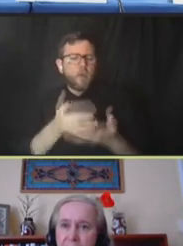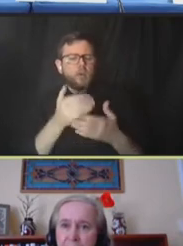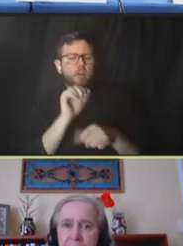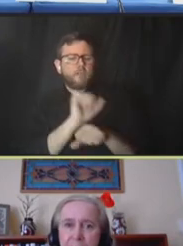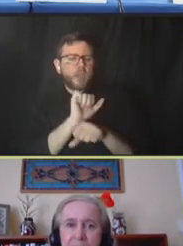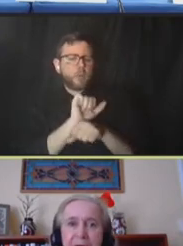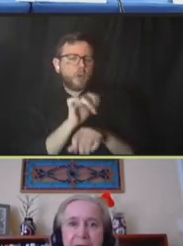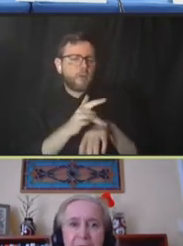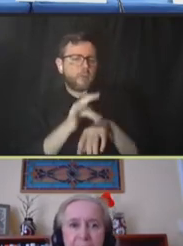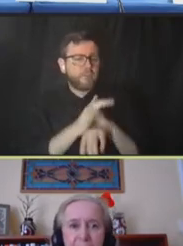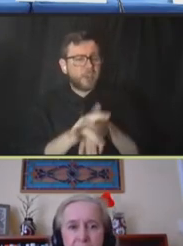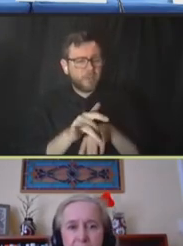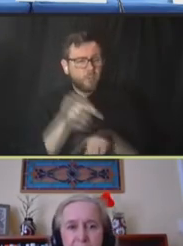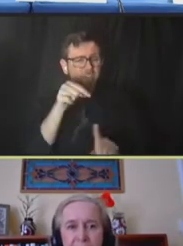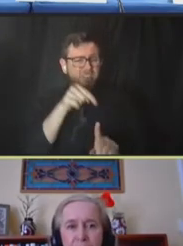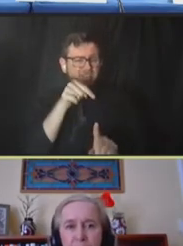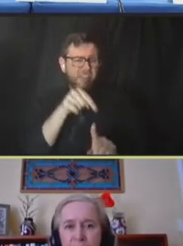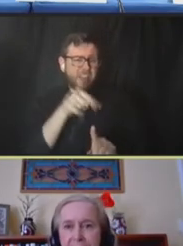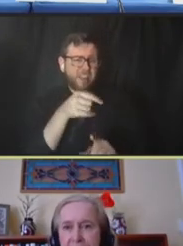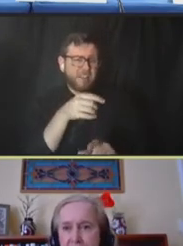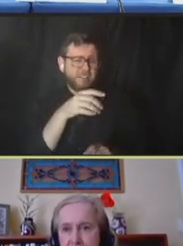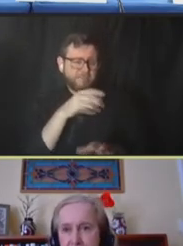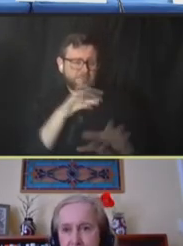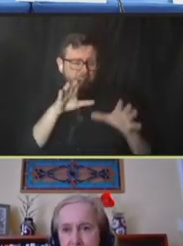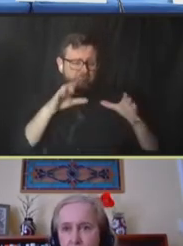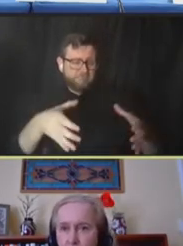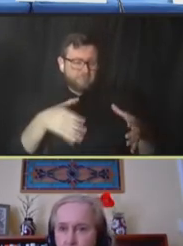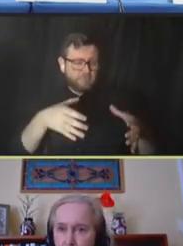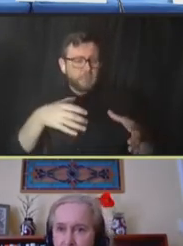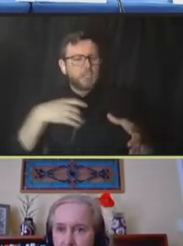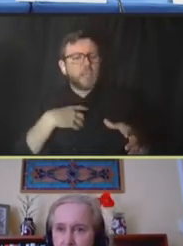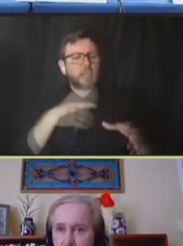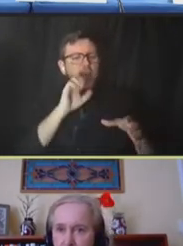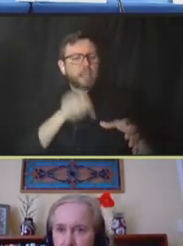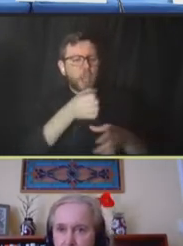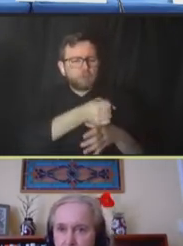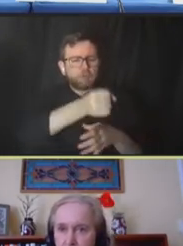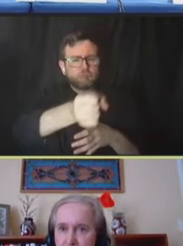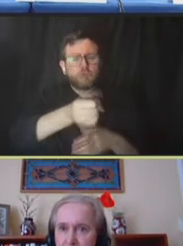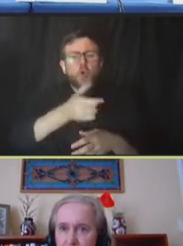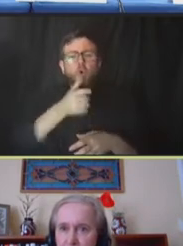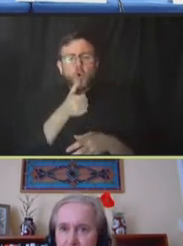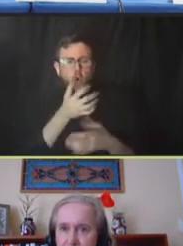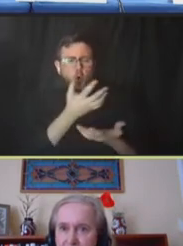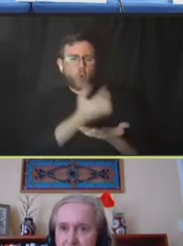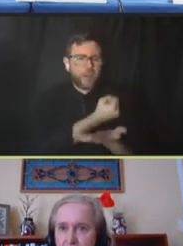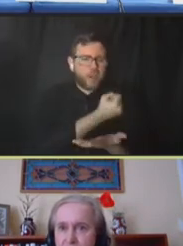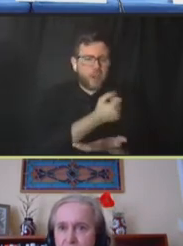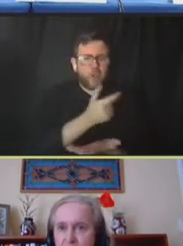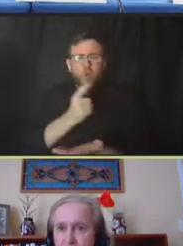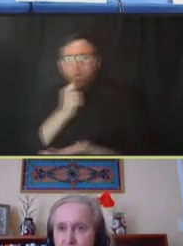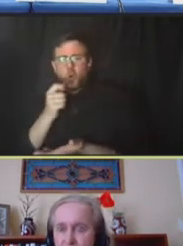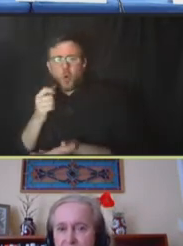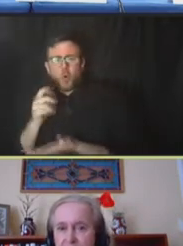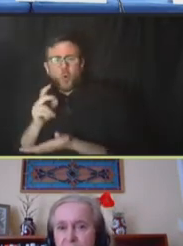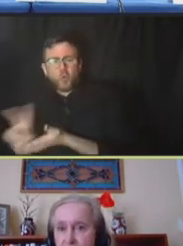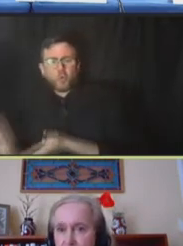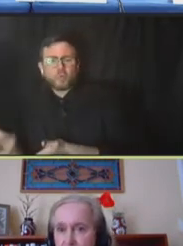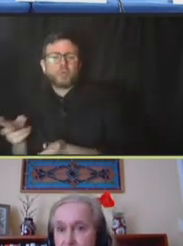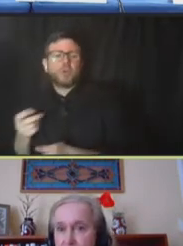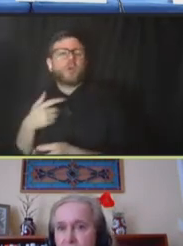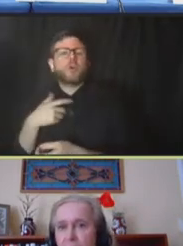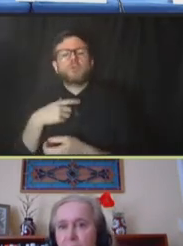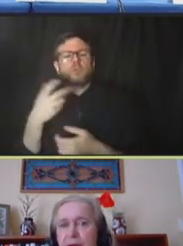economy, and they could reallocate? Who would win? Who would lose? What would be the profits? Would the consumers be